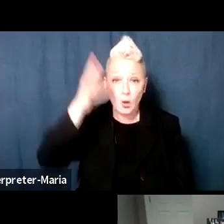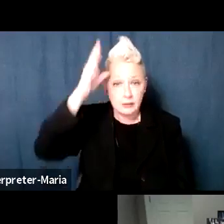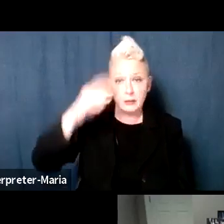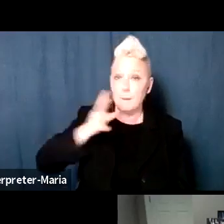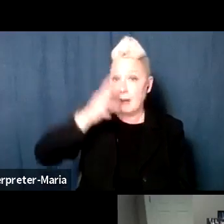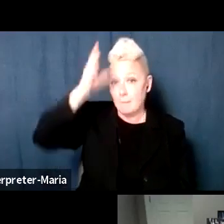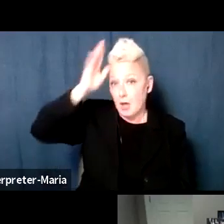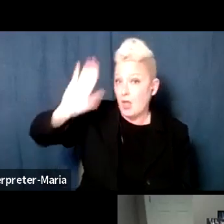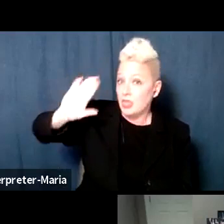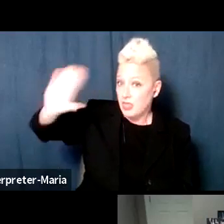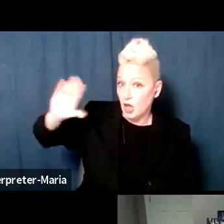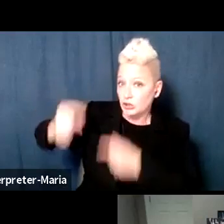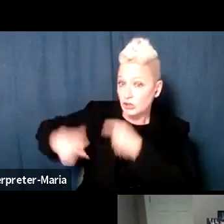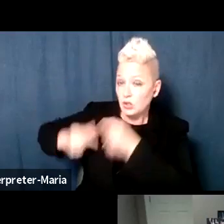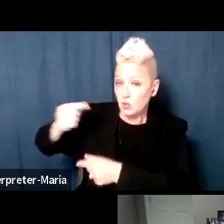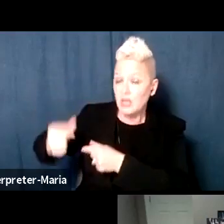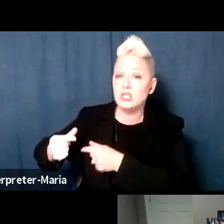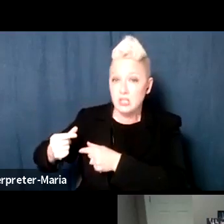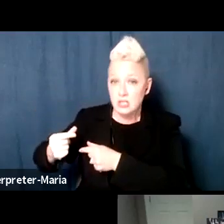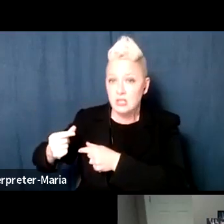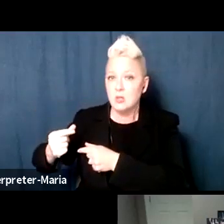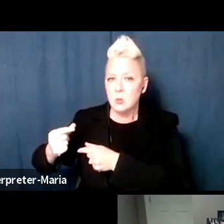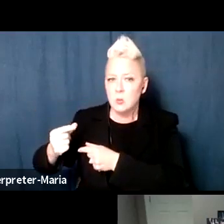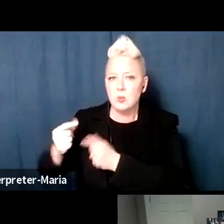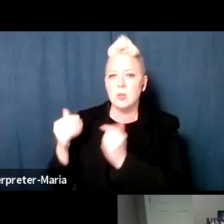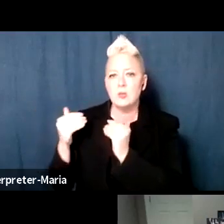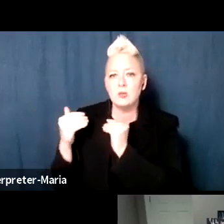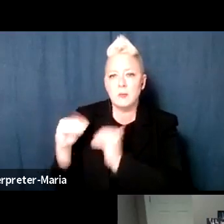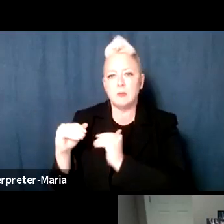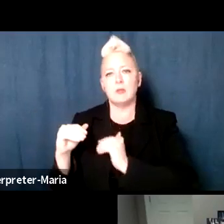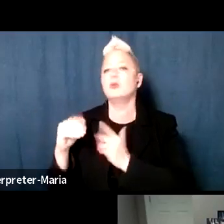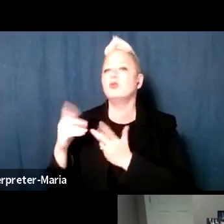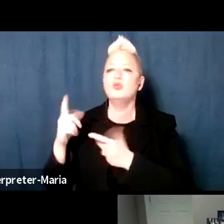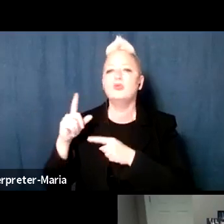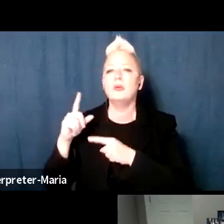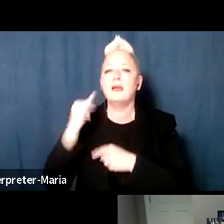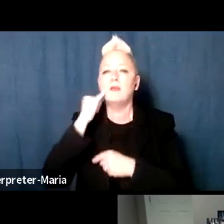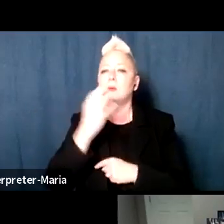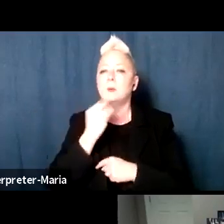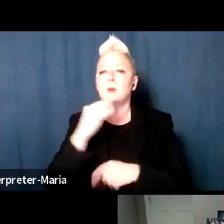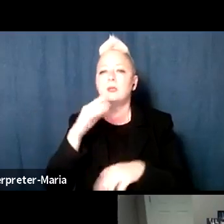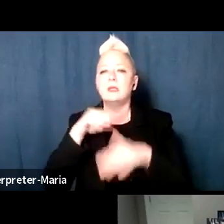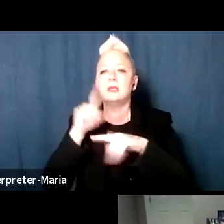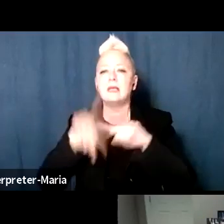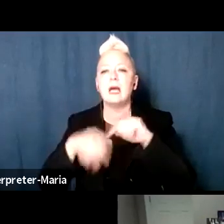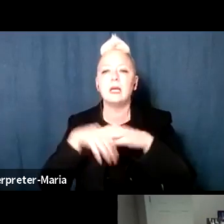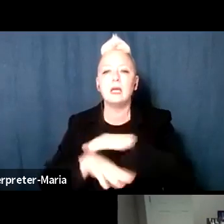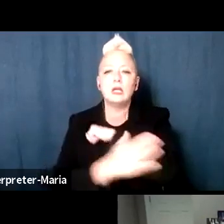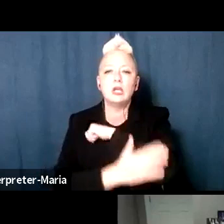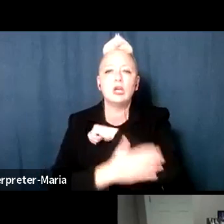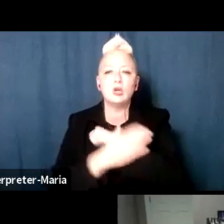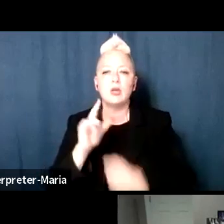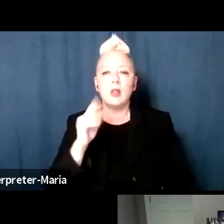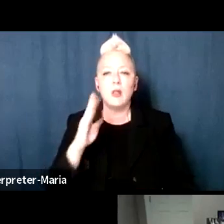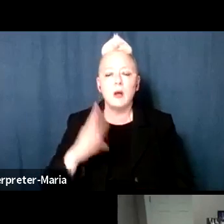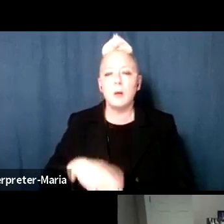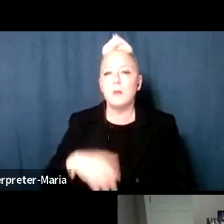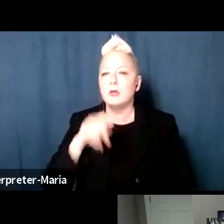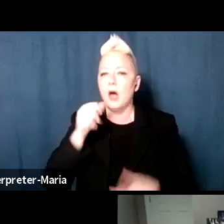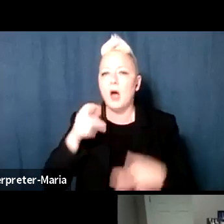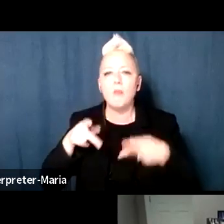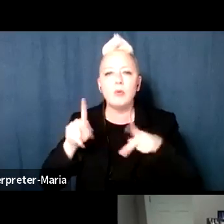generation, they there were restrictions for going to country clubs. They were not allowed into corporate suites.